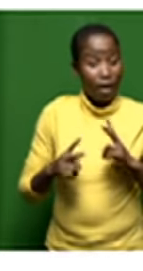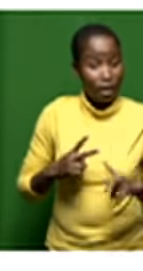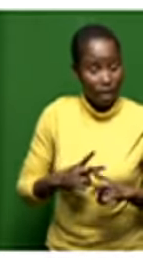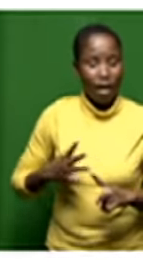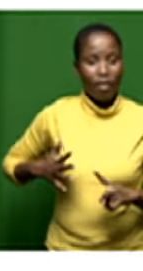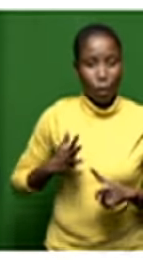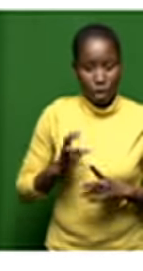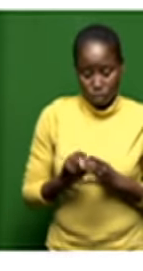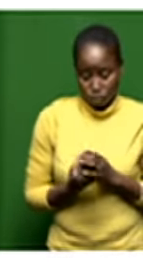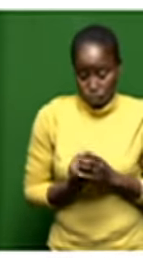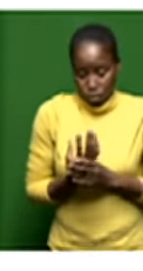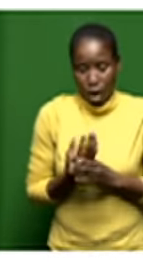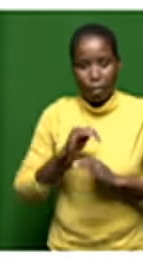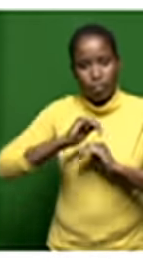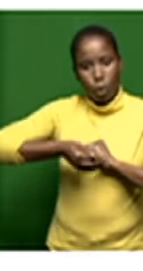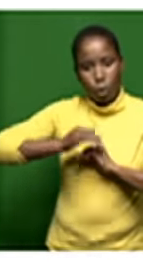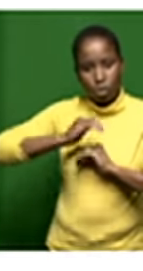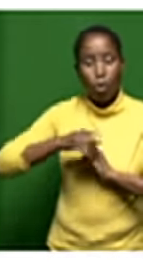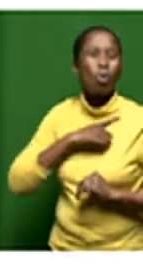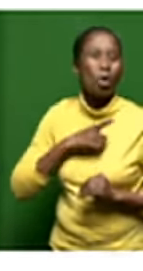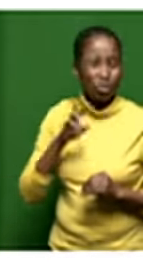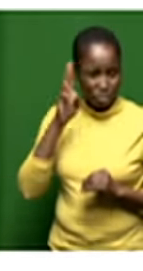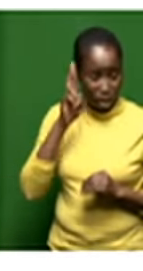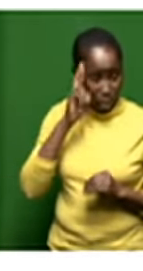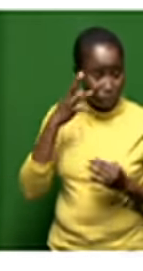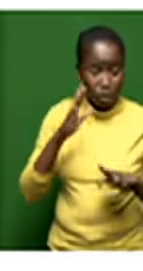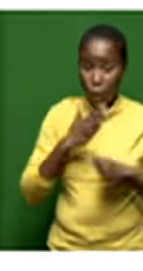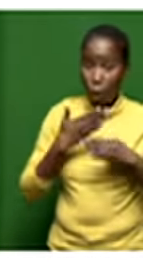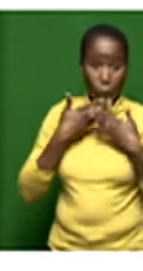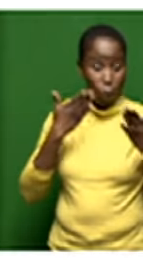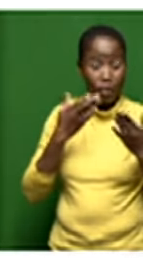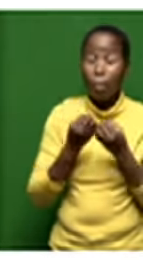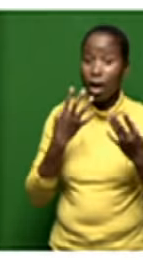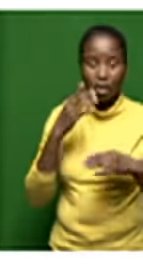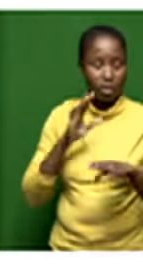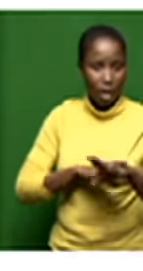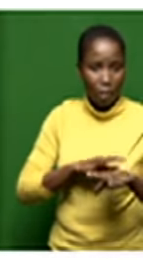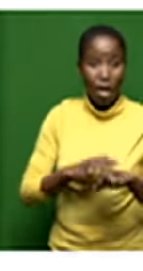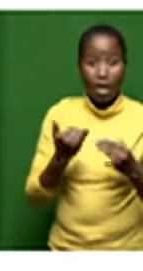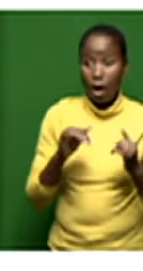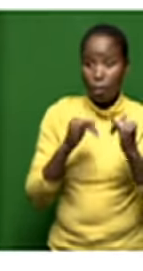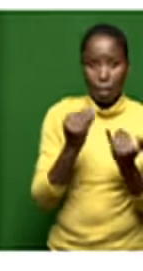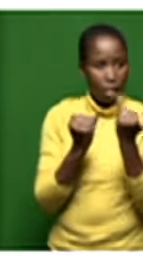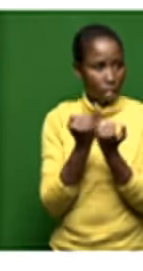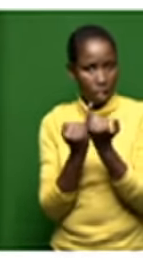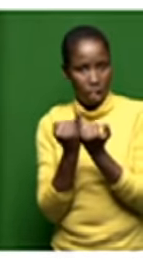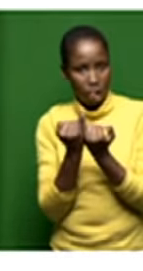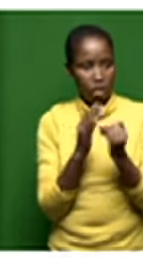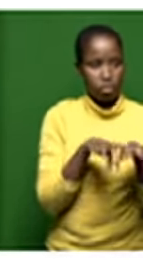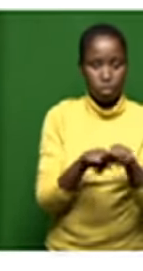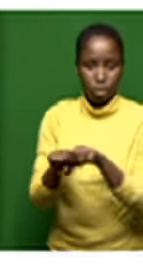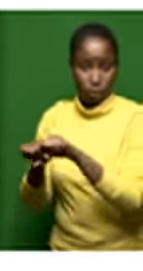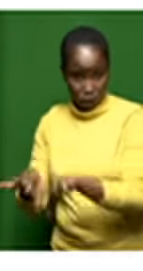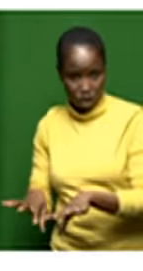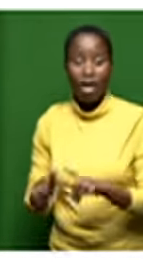our roots as you can see we've been out of business for quite some time and competitors have moved into those particular roots more importantly to